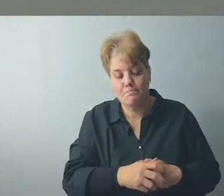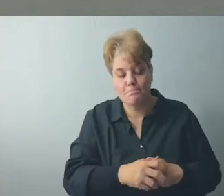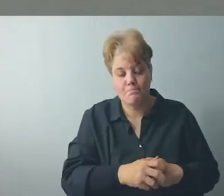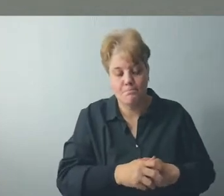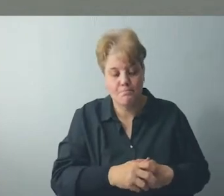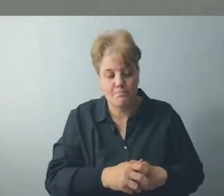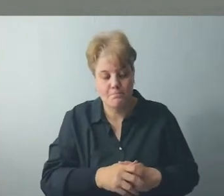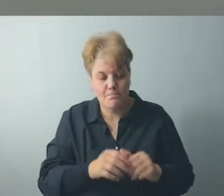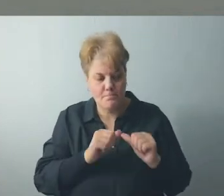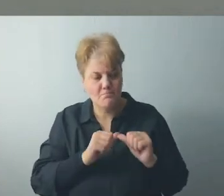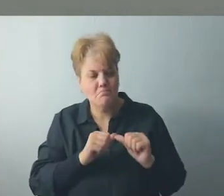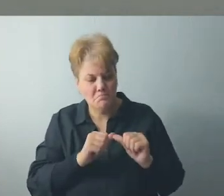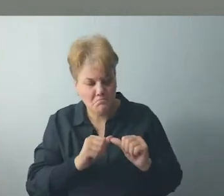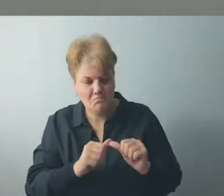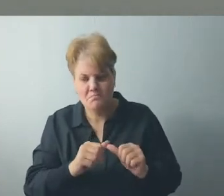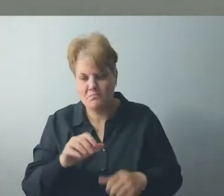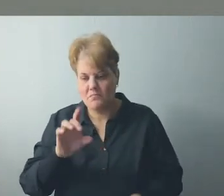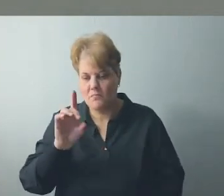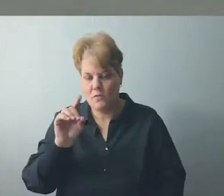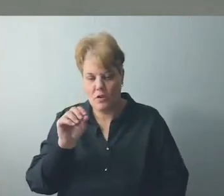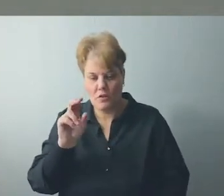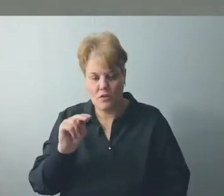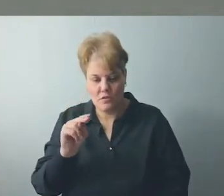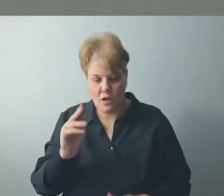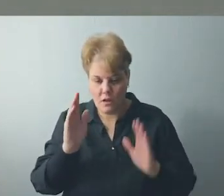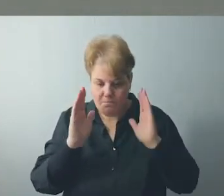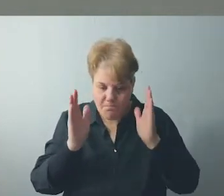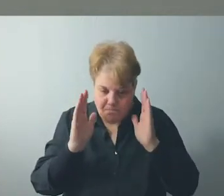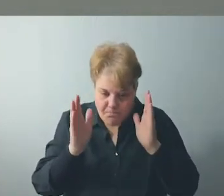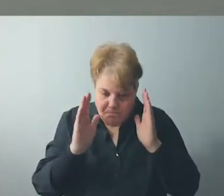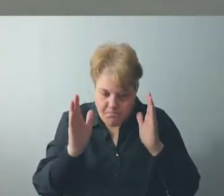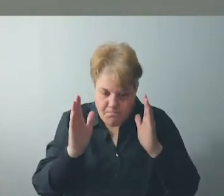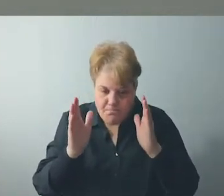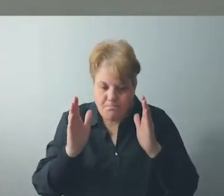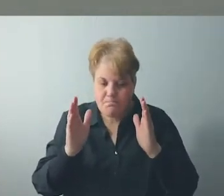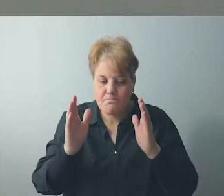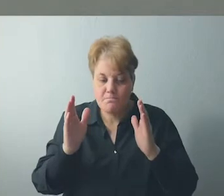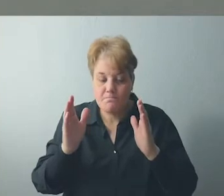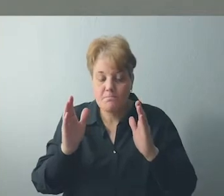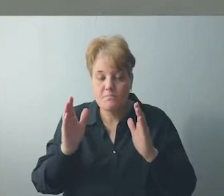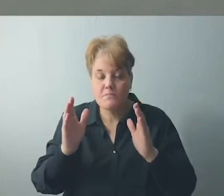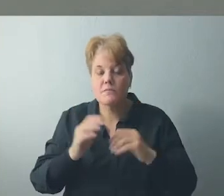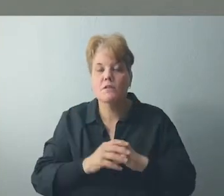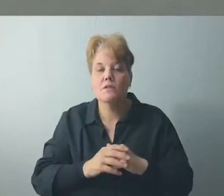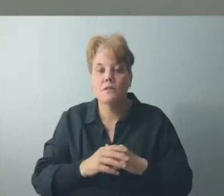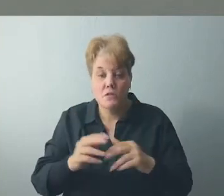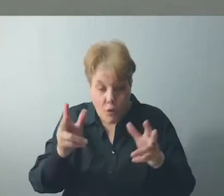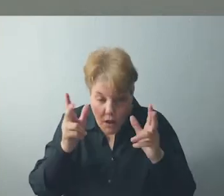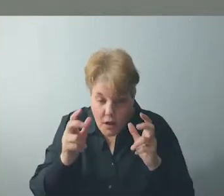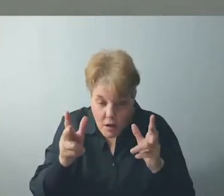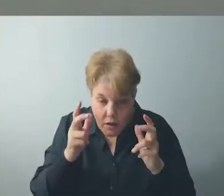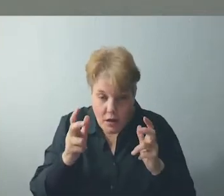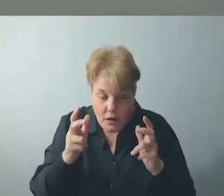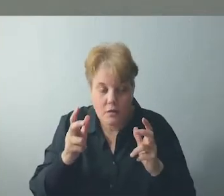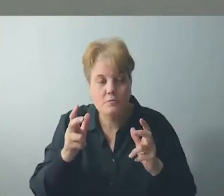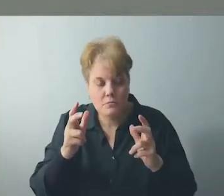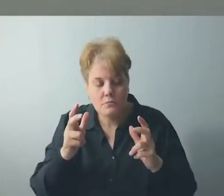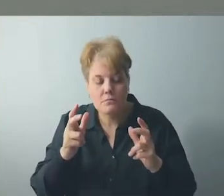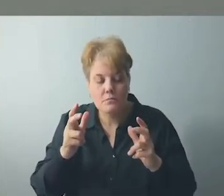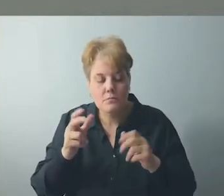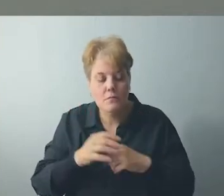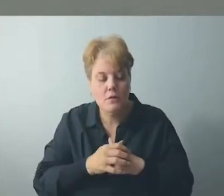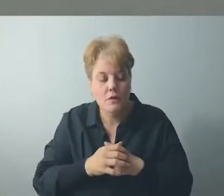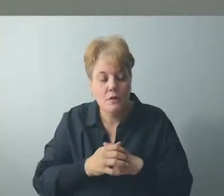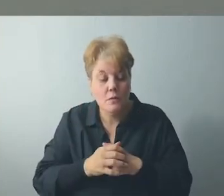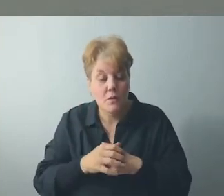The news article continues, Don remains available to lend an ear, though he never tries to counsel, advise, or pry.